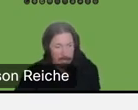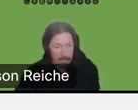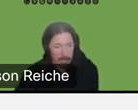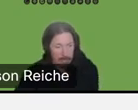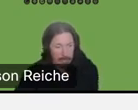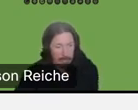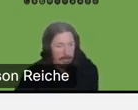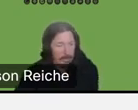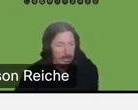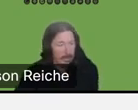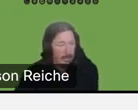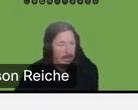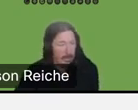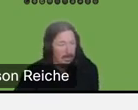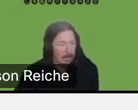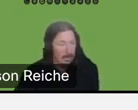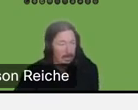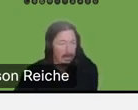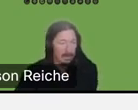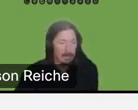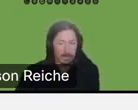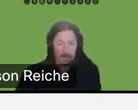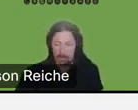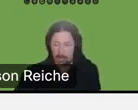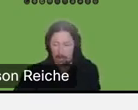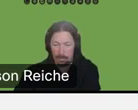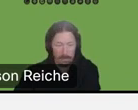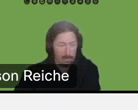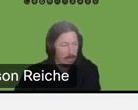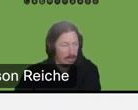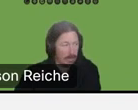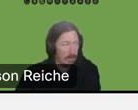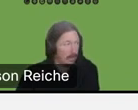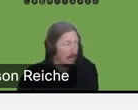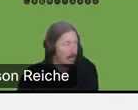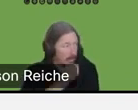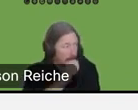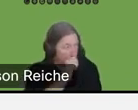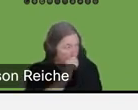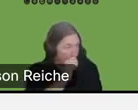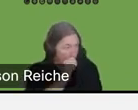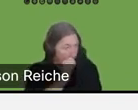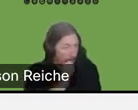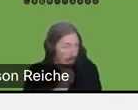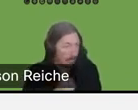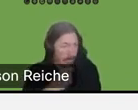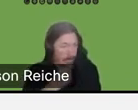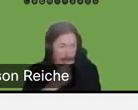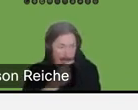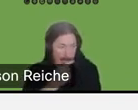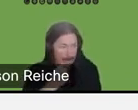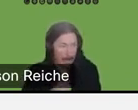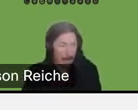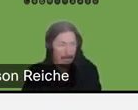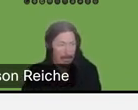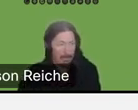why you see the governing board often using the bull pit at Phoenix college. And me as well, because it is a resource where